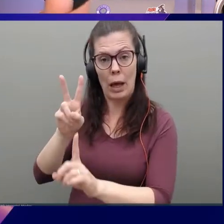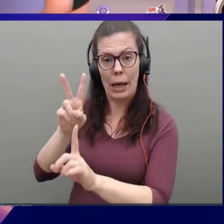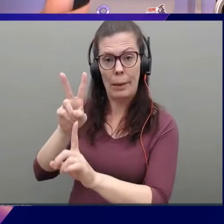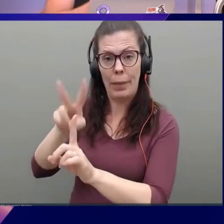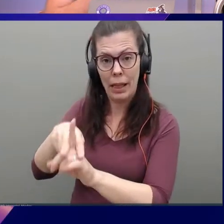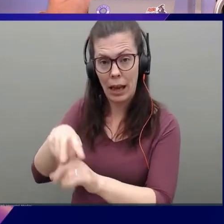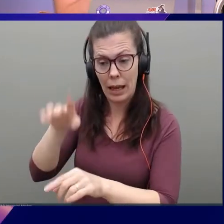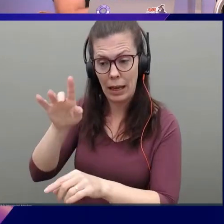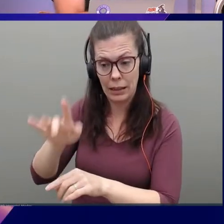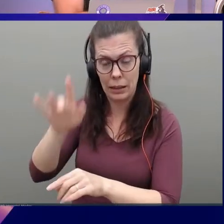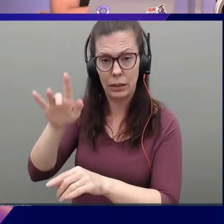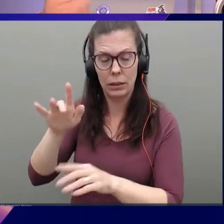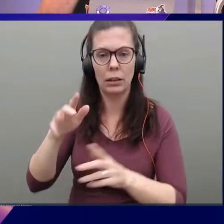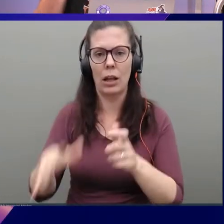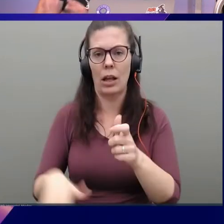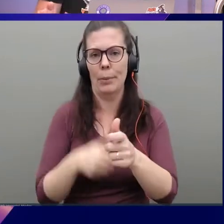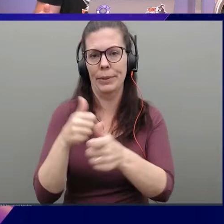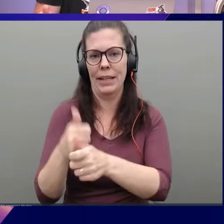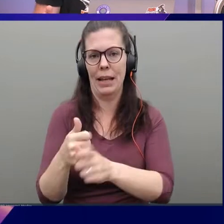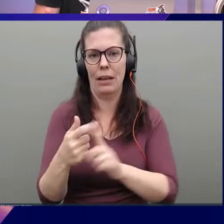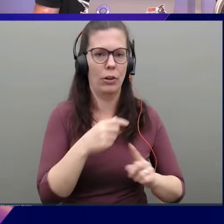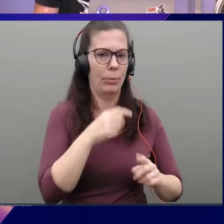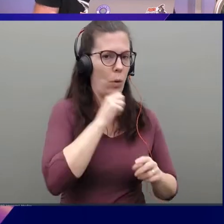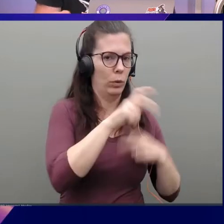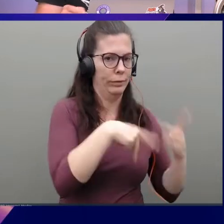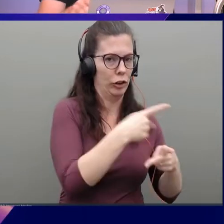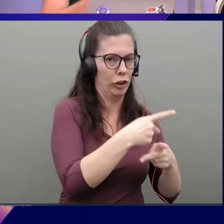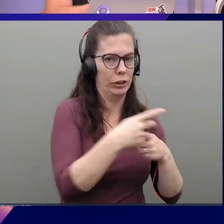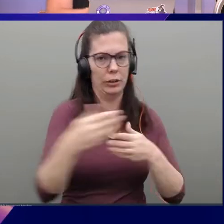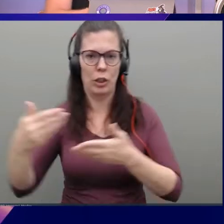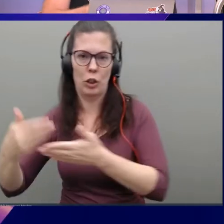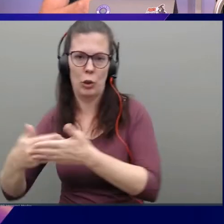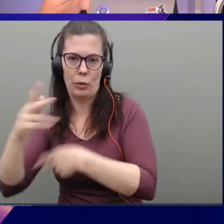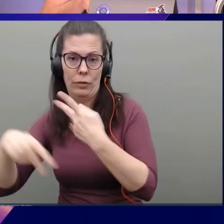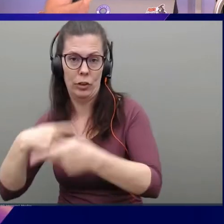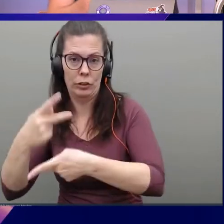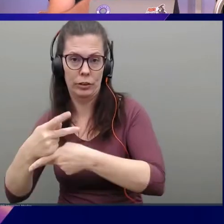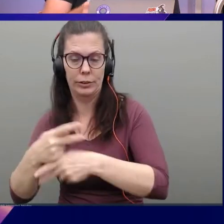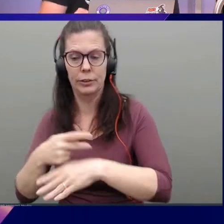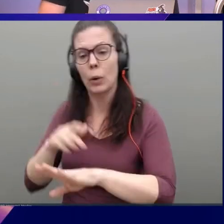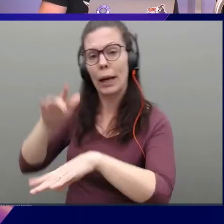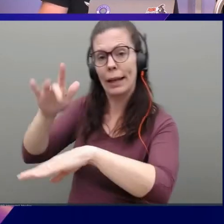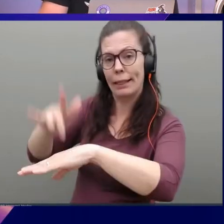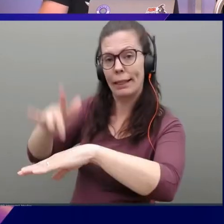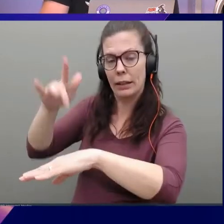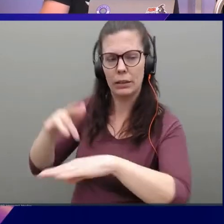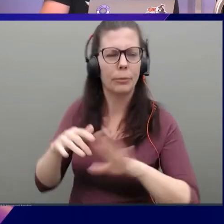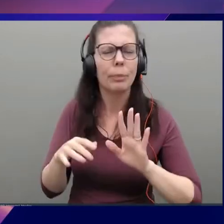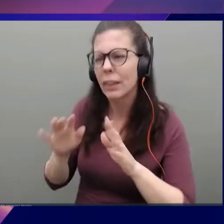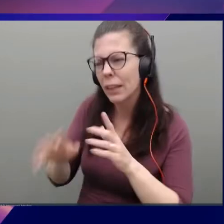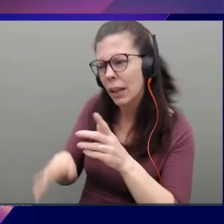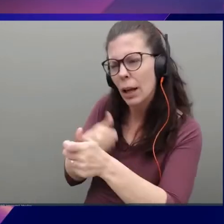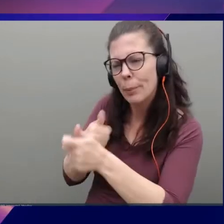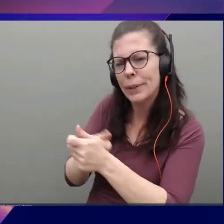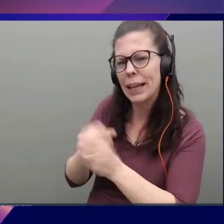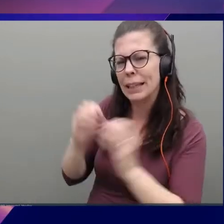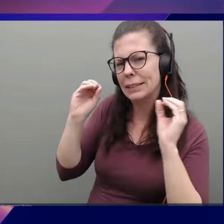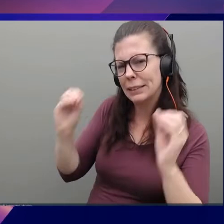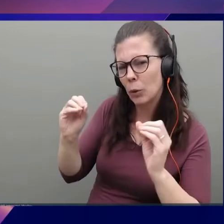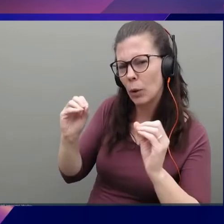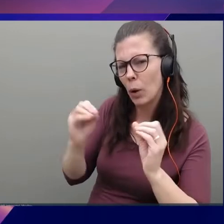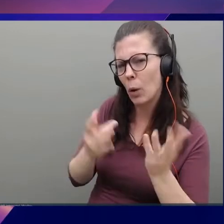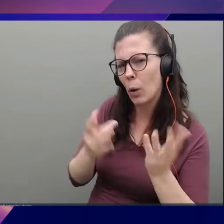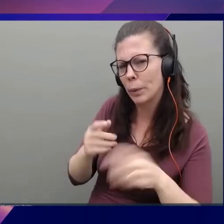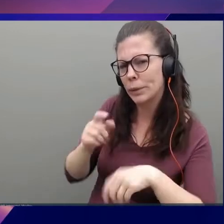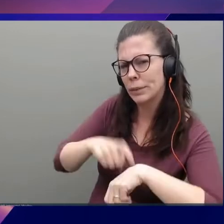go update the network from the old version to the new version. And so I can click on this. And is that update zero downtime? Let's say I have things